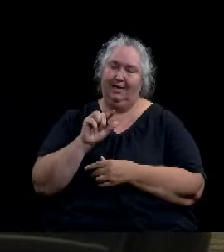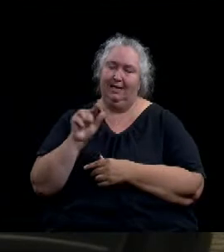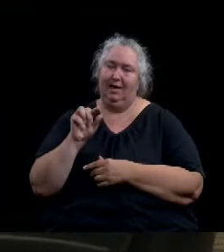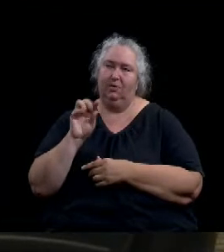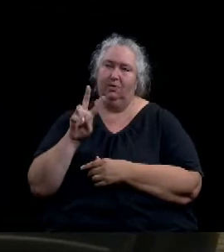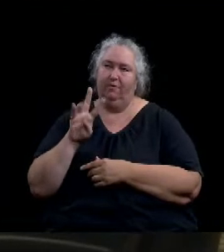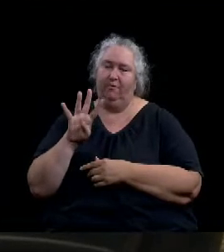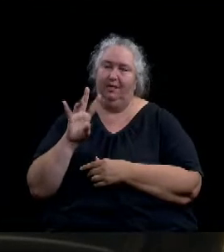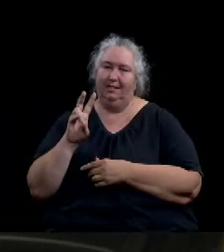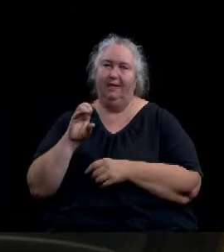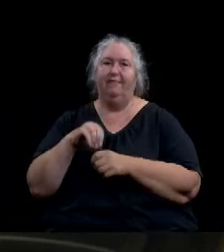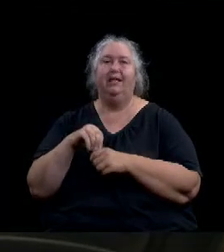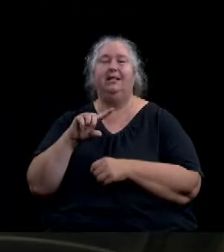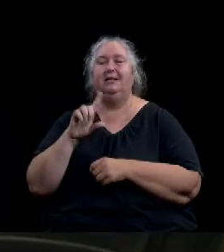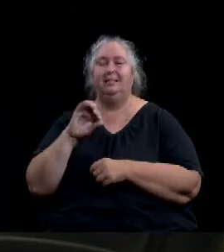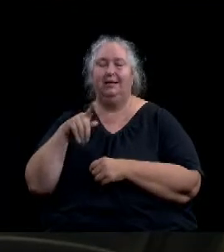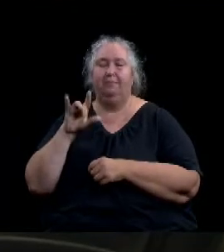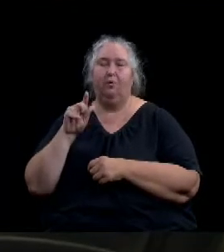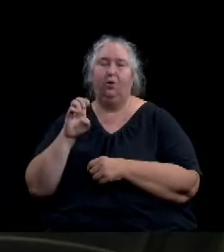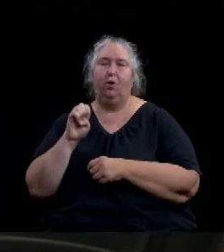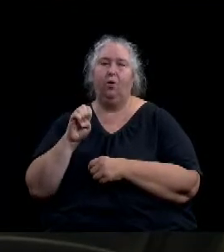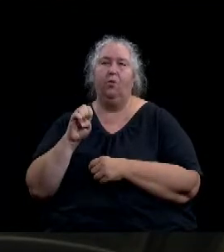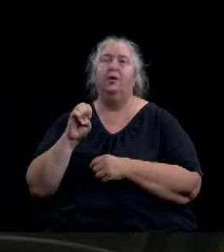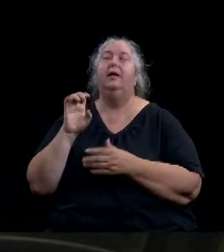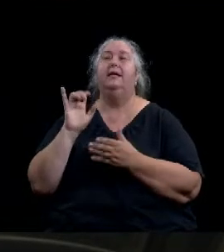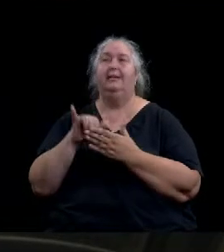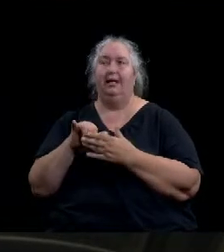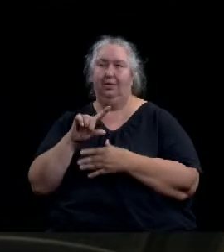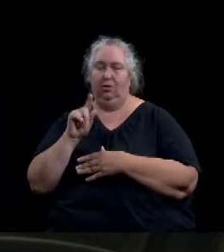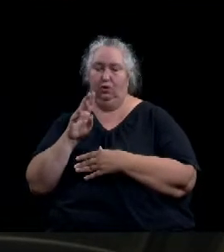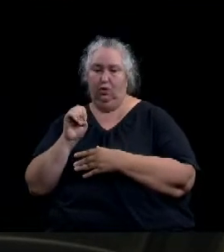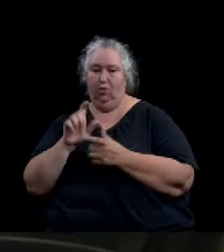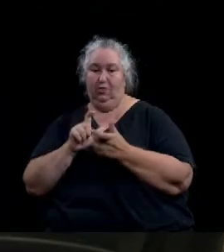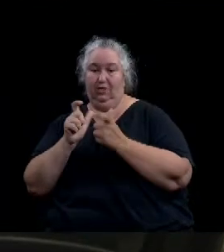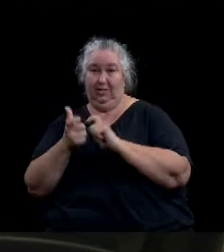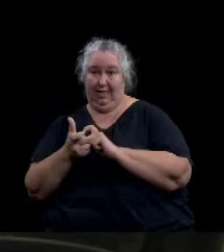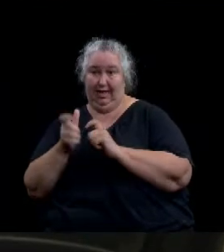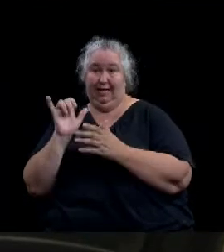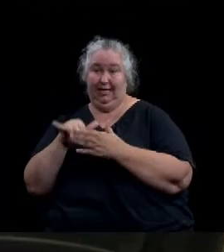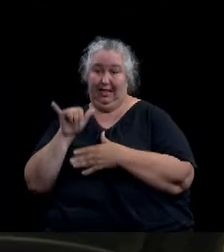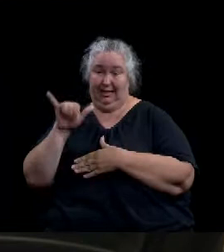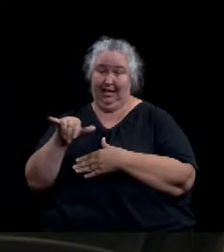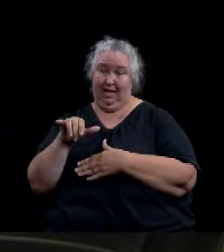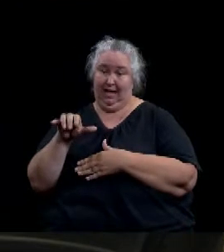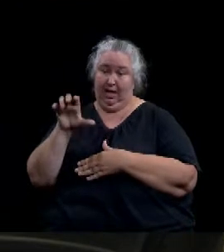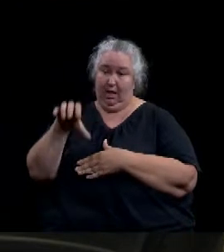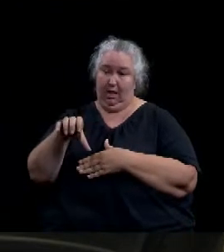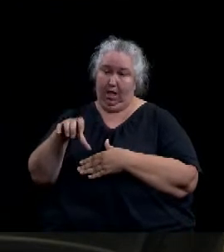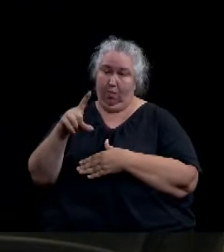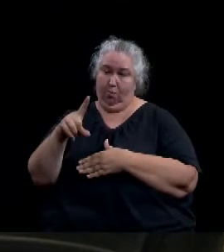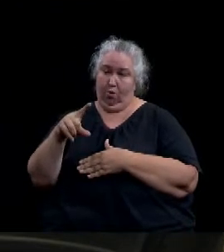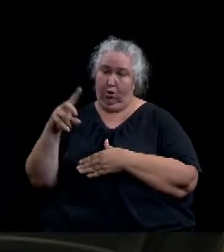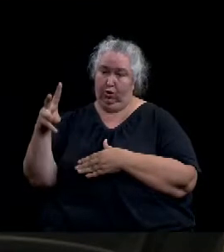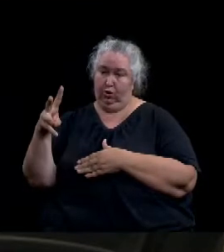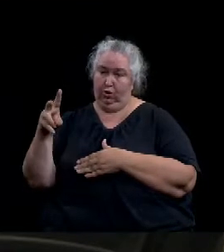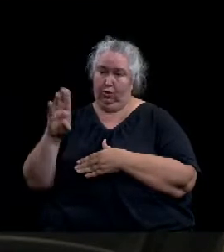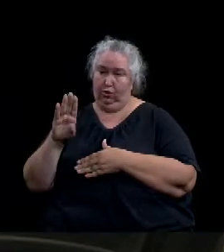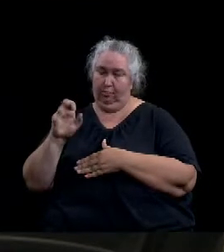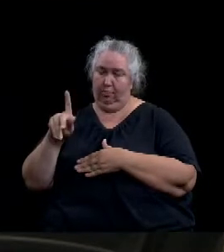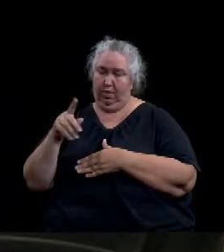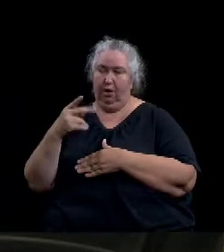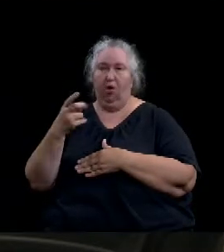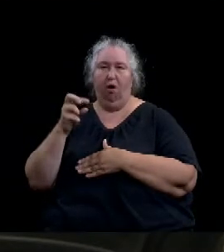changed so that certain property described as lots 1 and 2A block A of the Harvey edition known as 20202 Hillsboro Drive